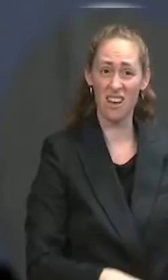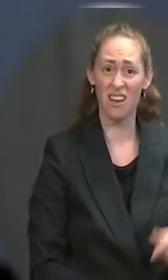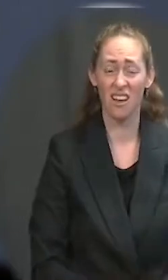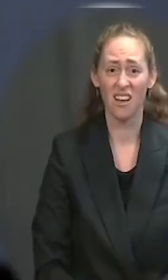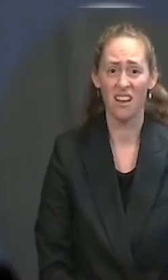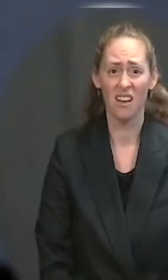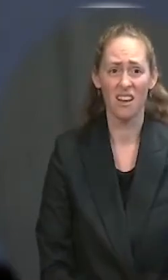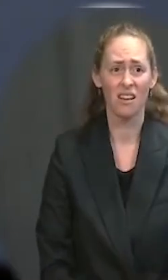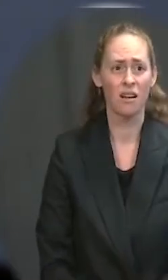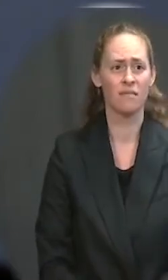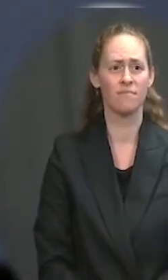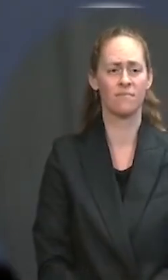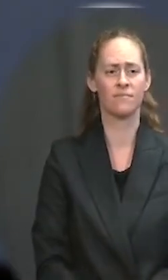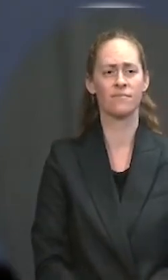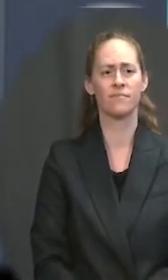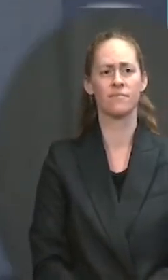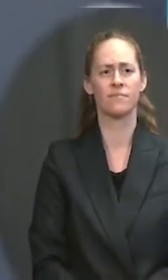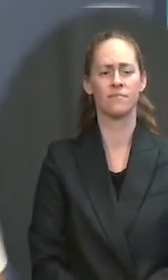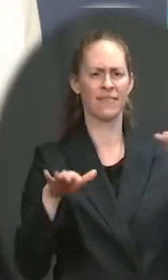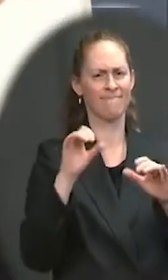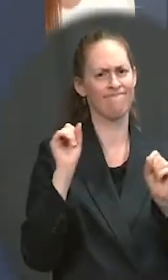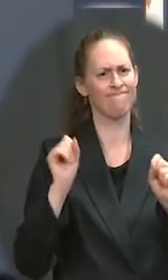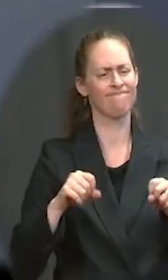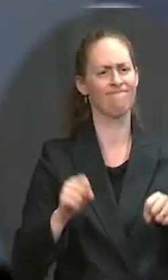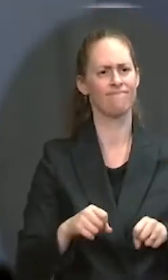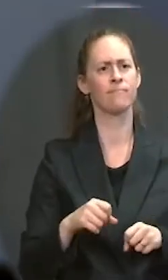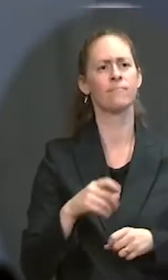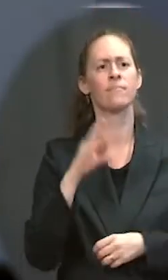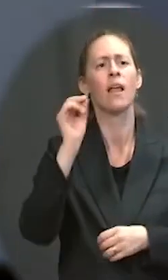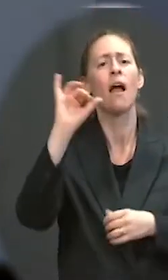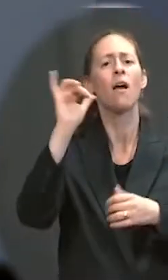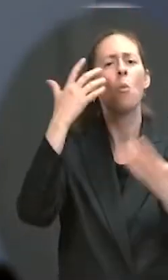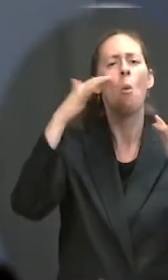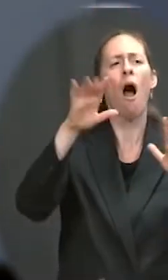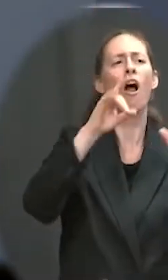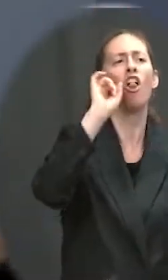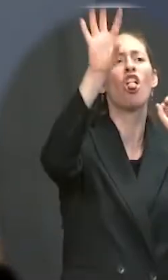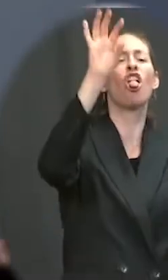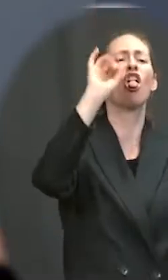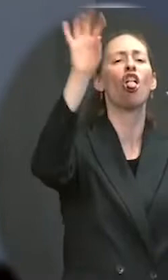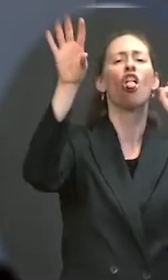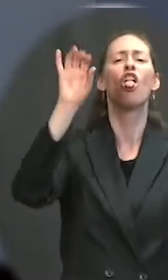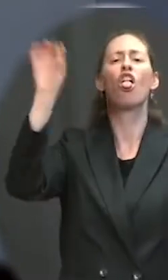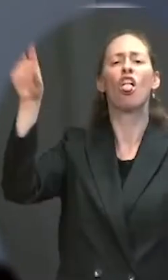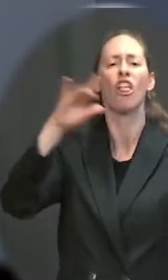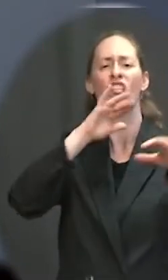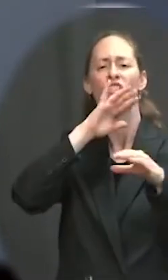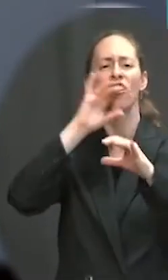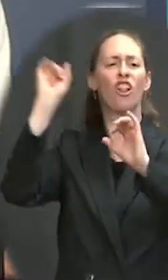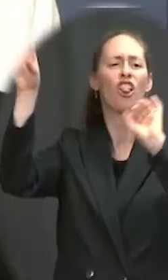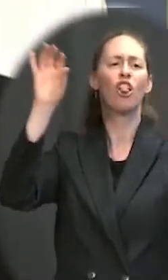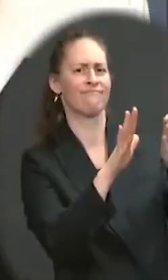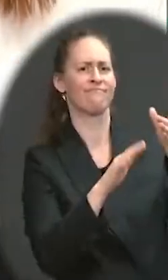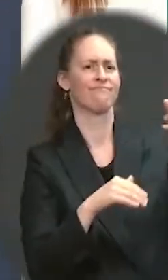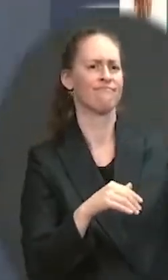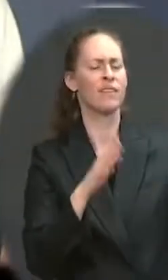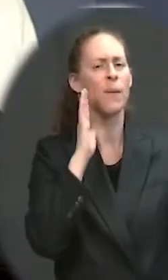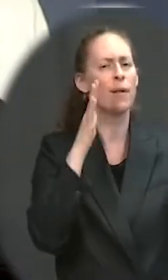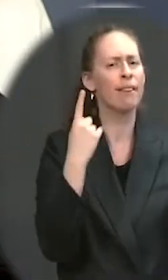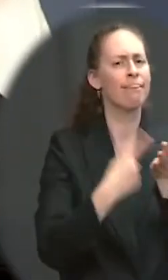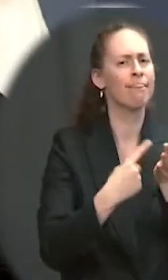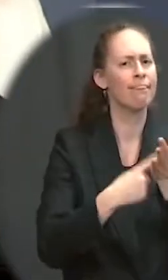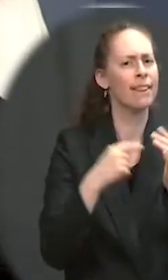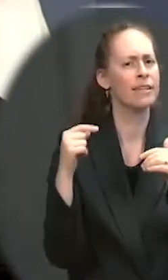of and tracking the location of the Chinese Long March 5th. Cooperation is a hallmark of our approach. We're going to work with our international partners. If